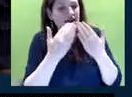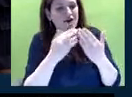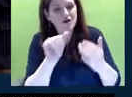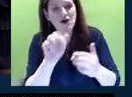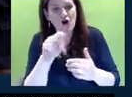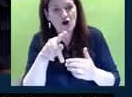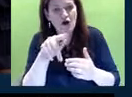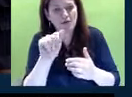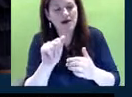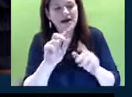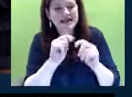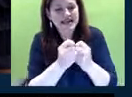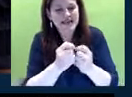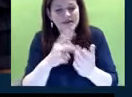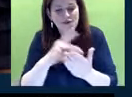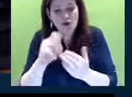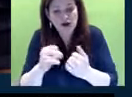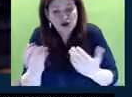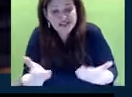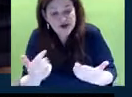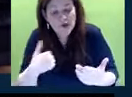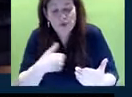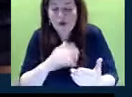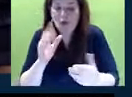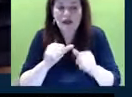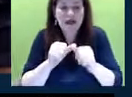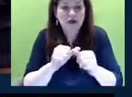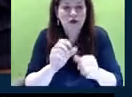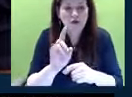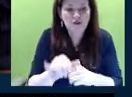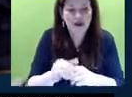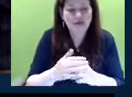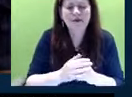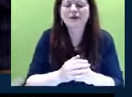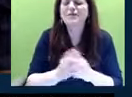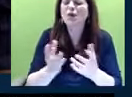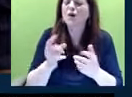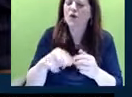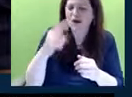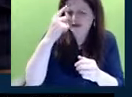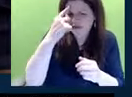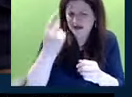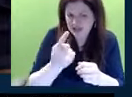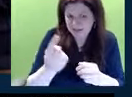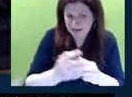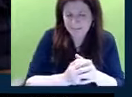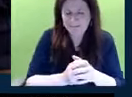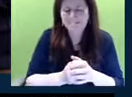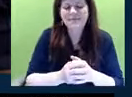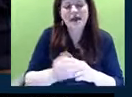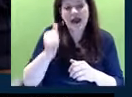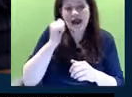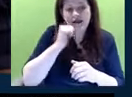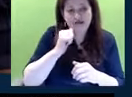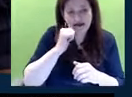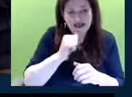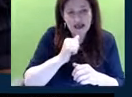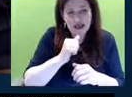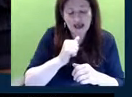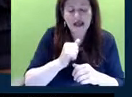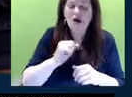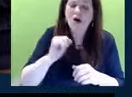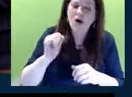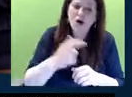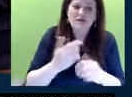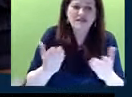team and the initiatives here, we will continue to do that. But I want you to think about this. Every day, all of us here in elected office